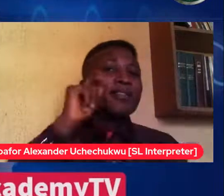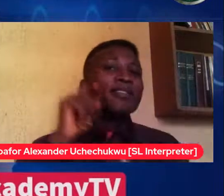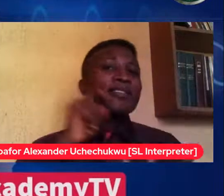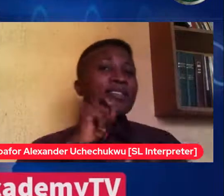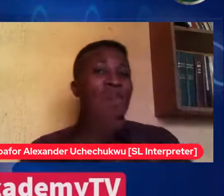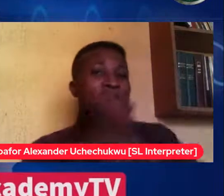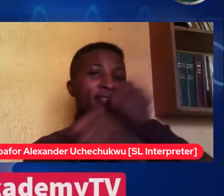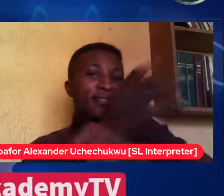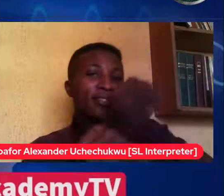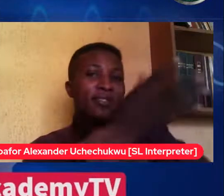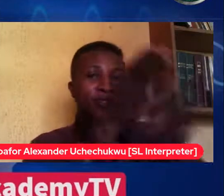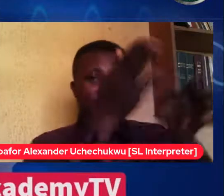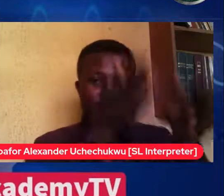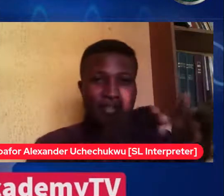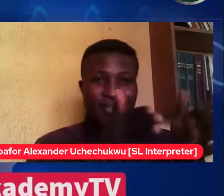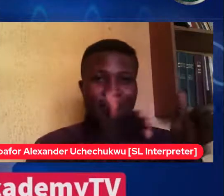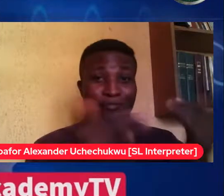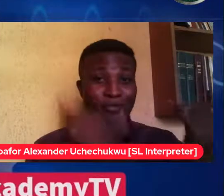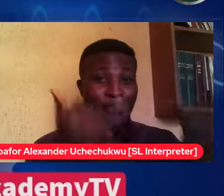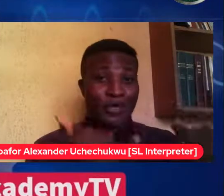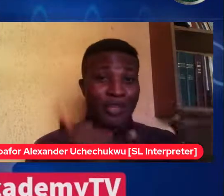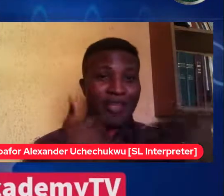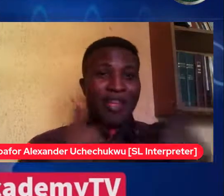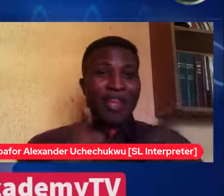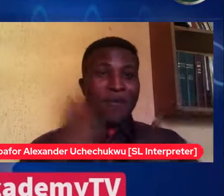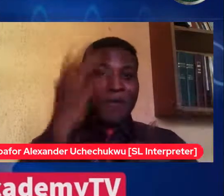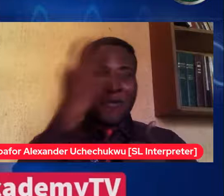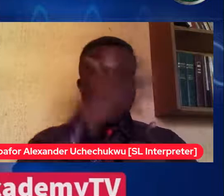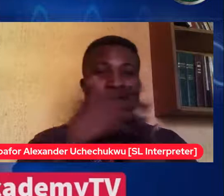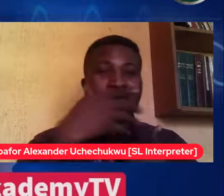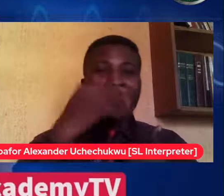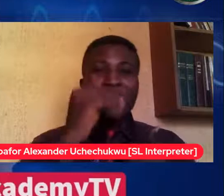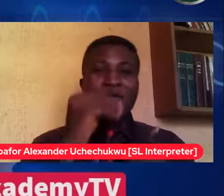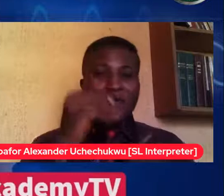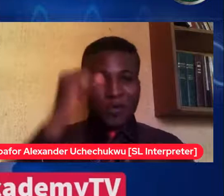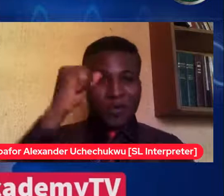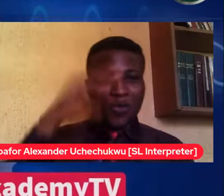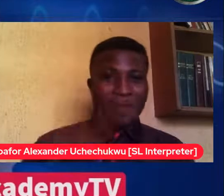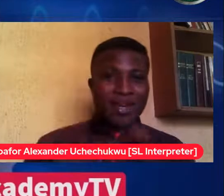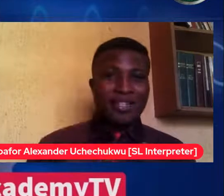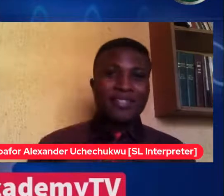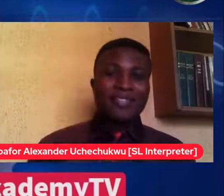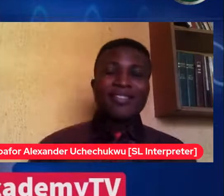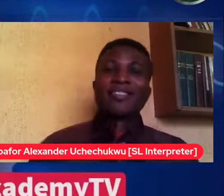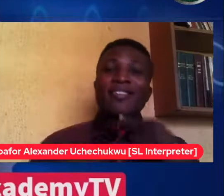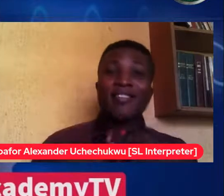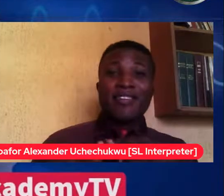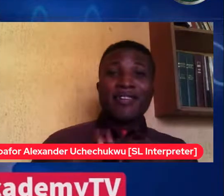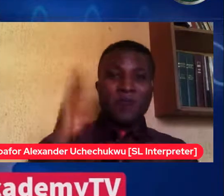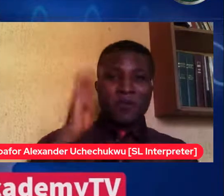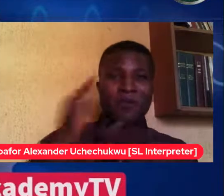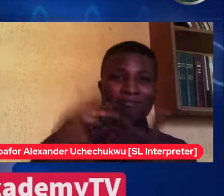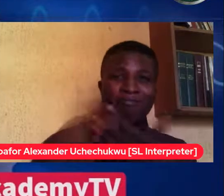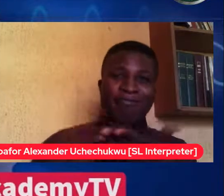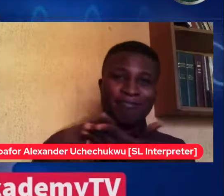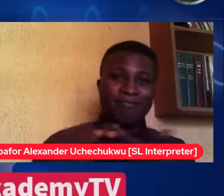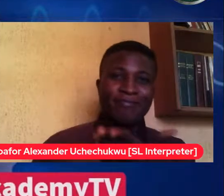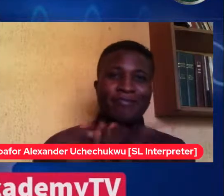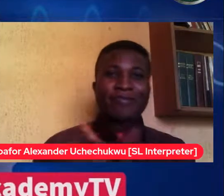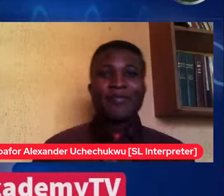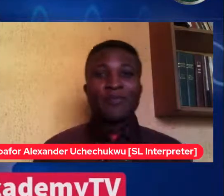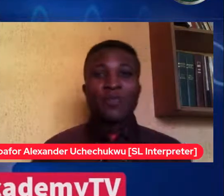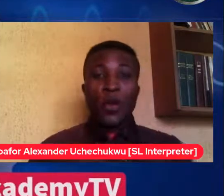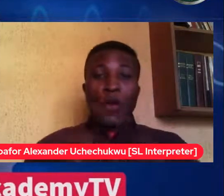woman, Antibolani, with us, which has a teenager with special needs. And we have Toby Loba Ajayi, who is living with